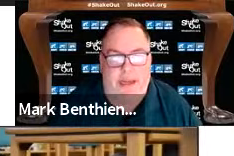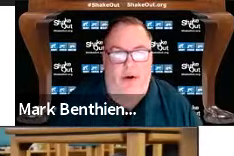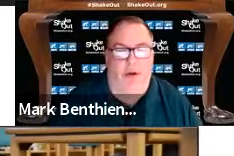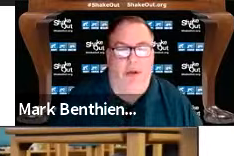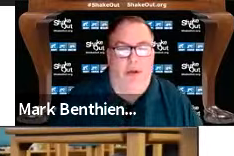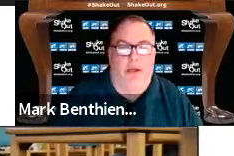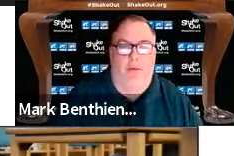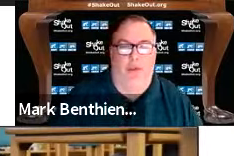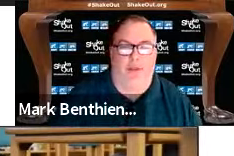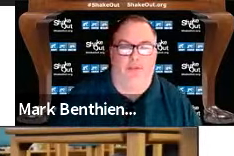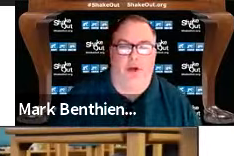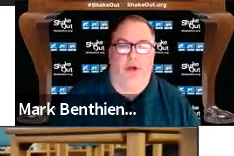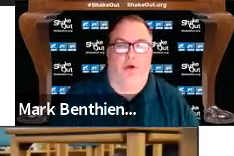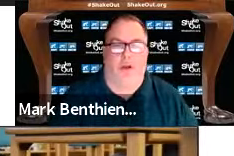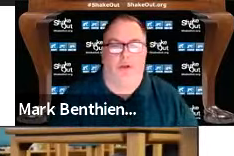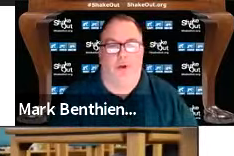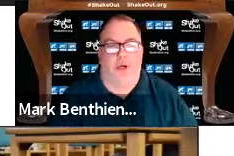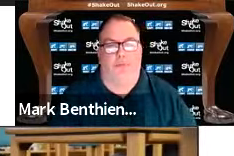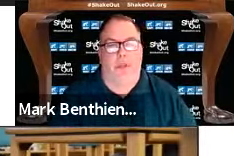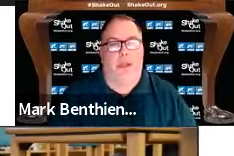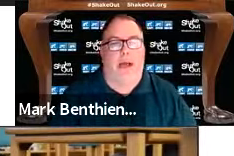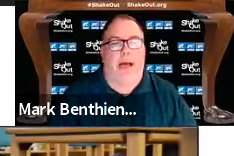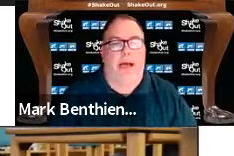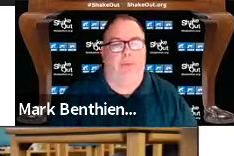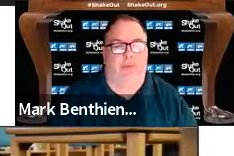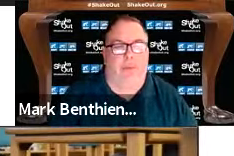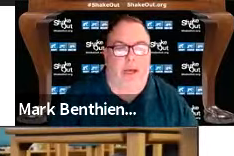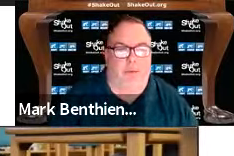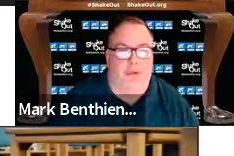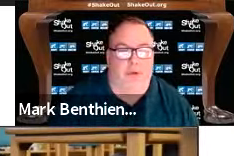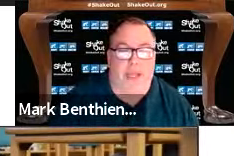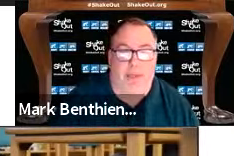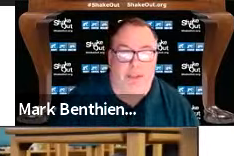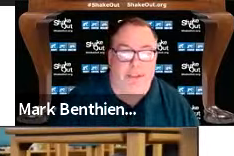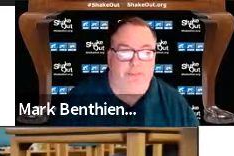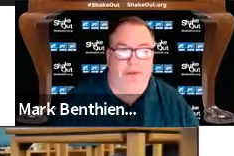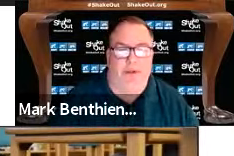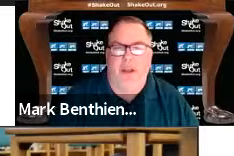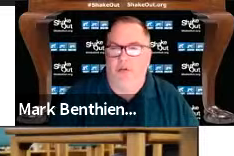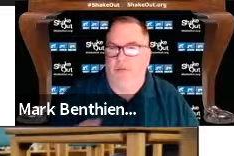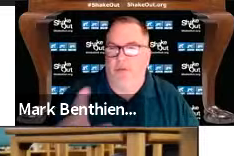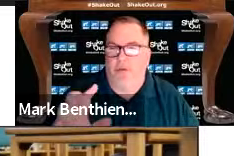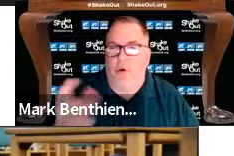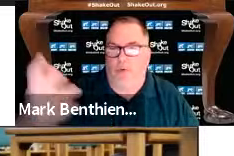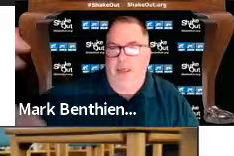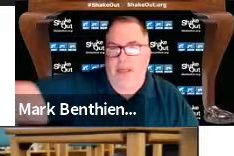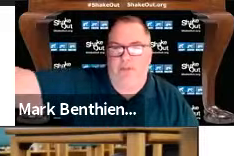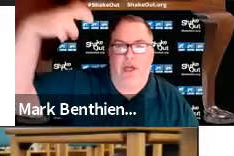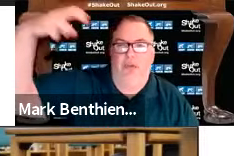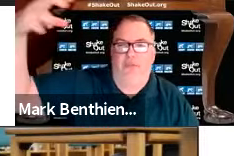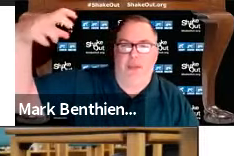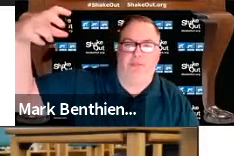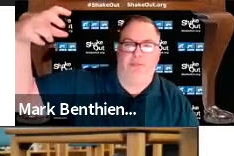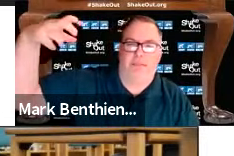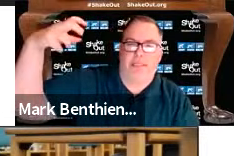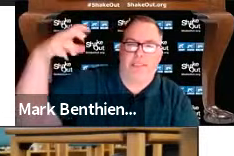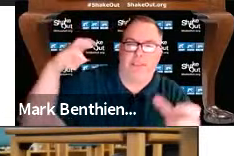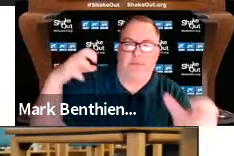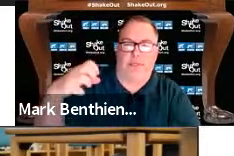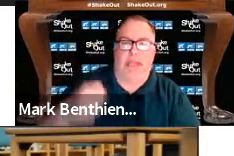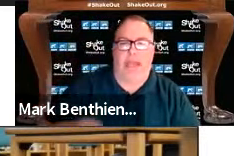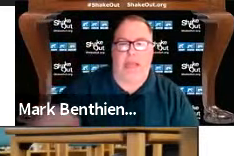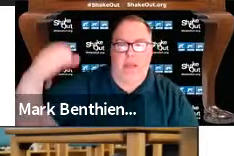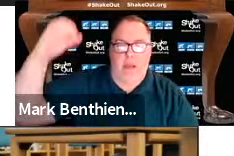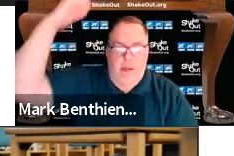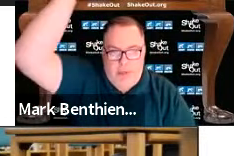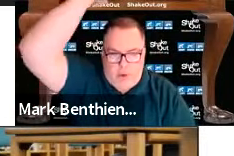whether it's today or with us all or on your own, do take pictures, but don't take a selfie as much because